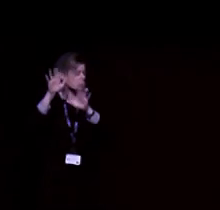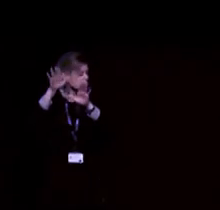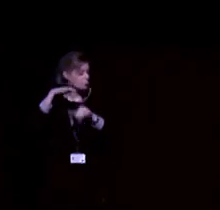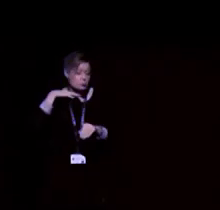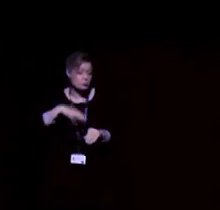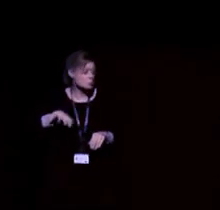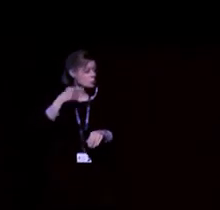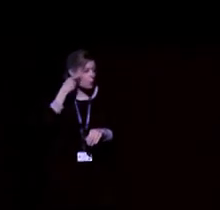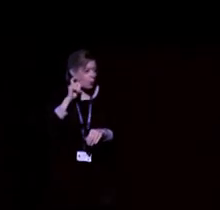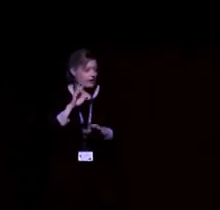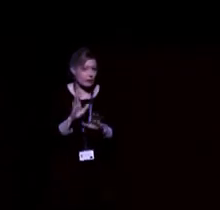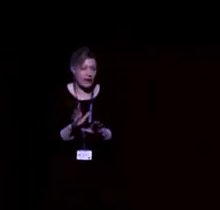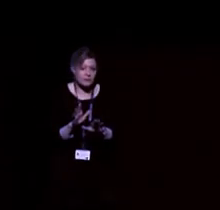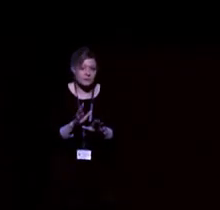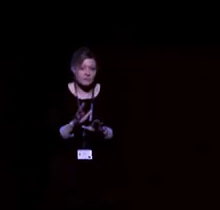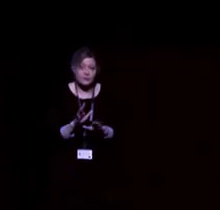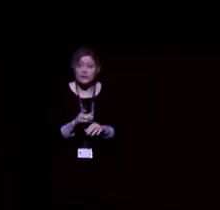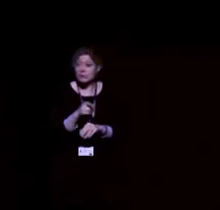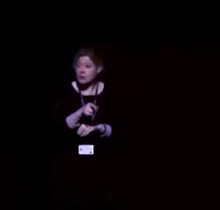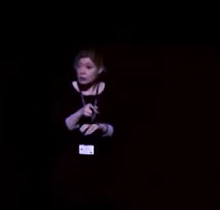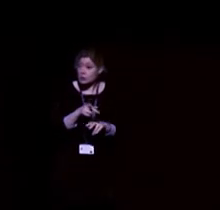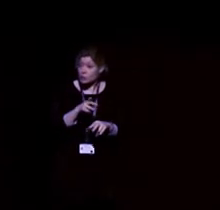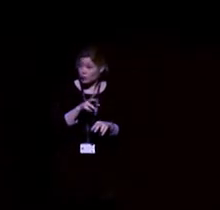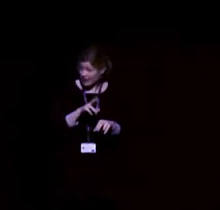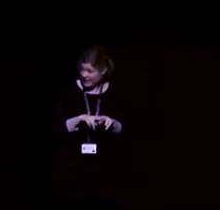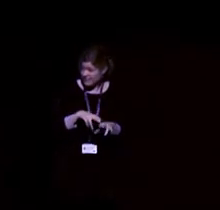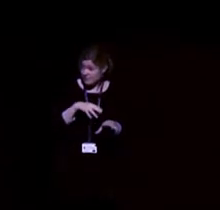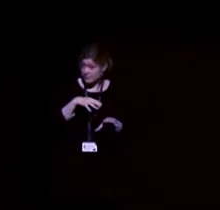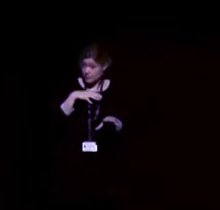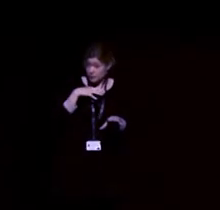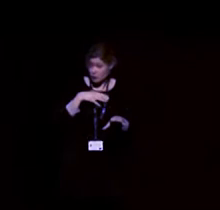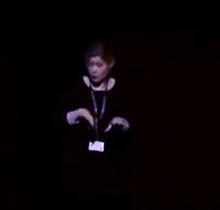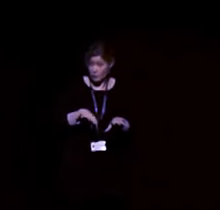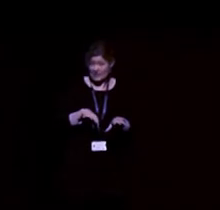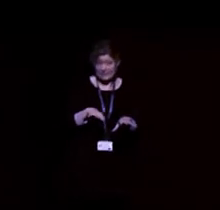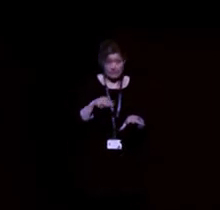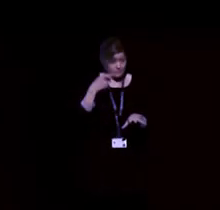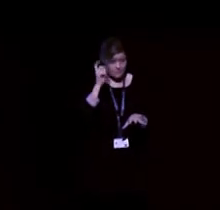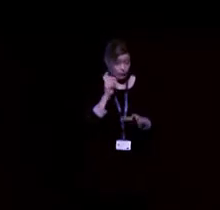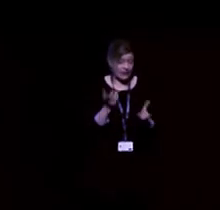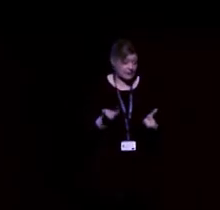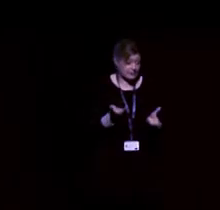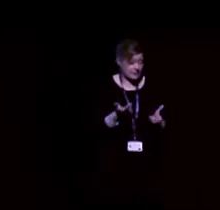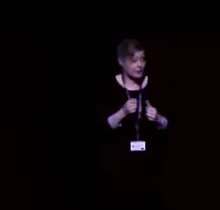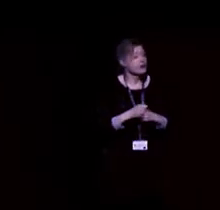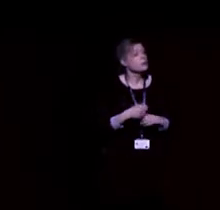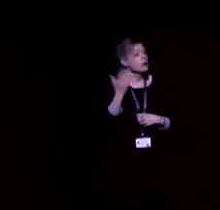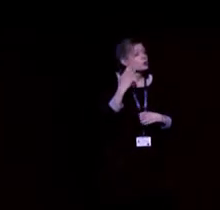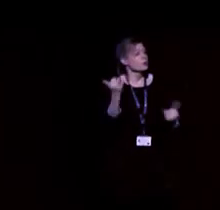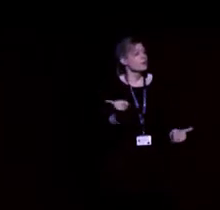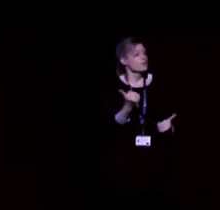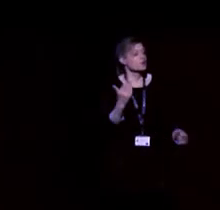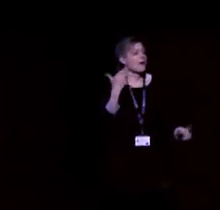aids, or even those of you that don't need hearing aids. My main aim is for you to go away from this talk